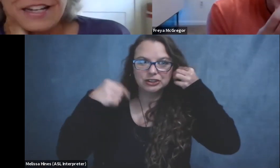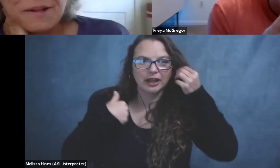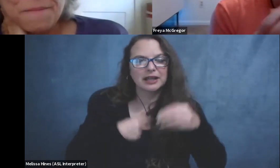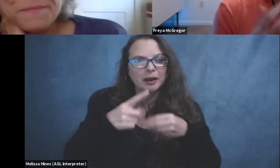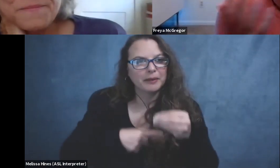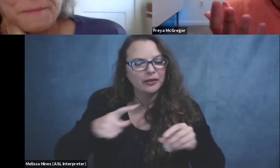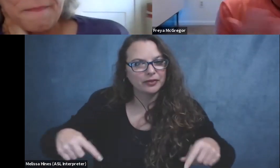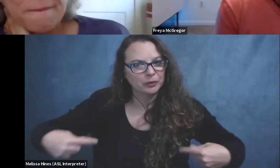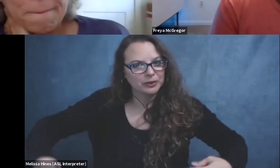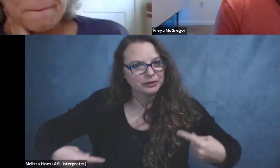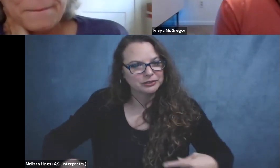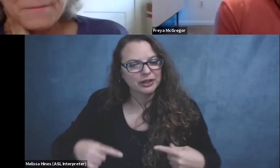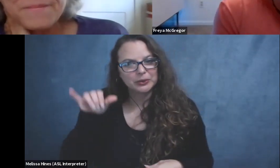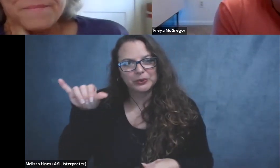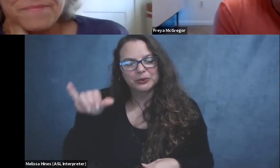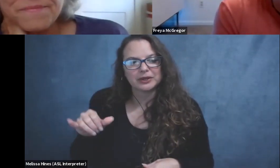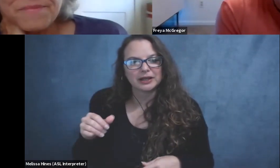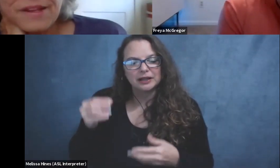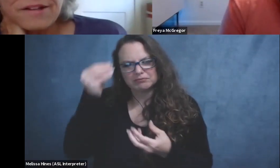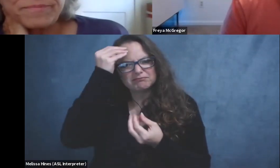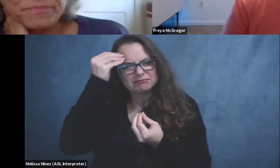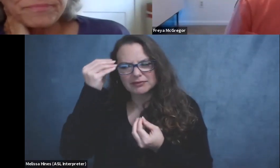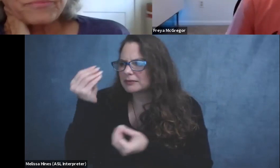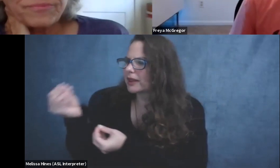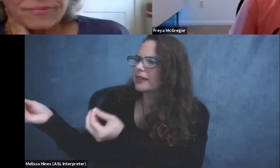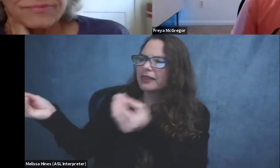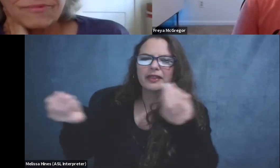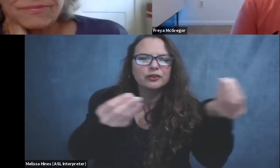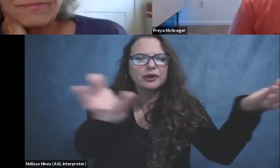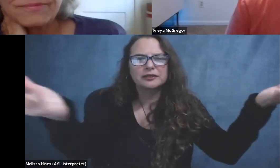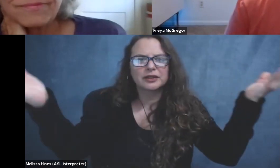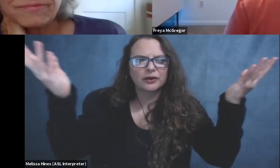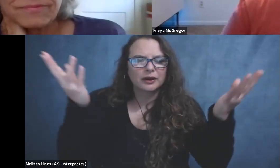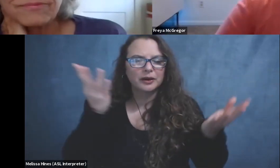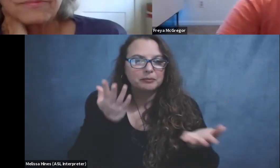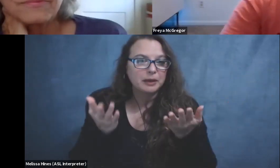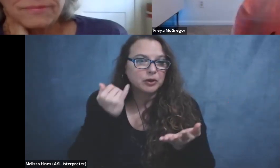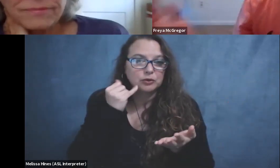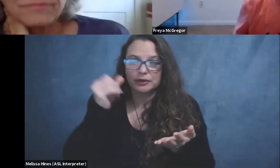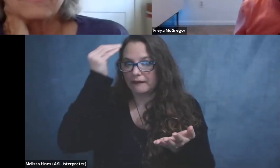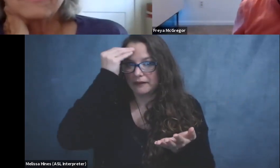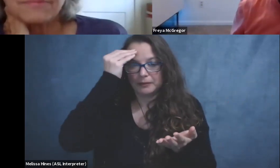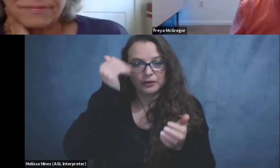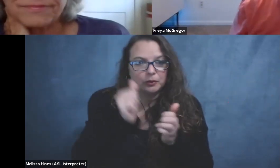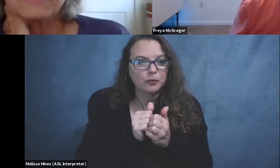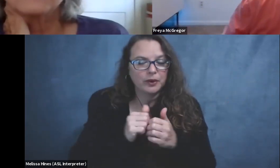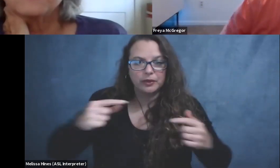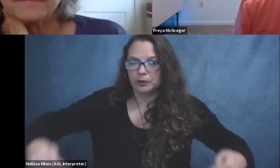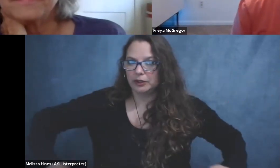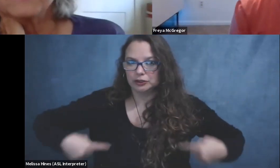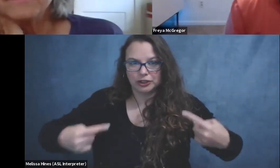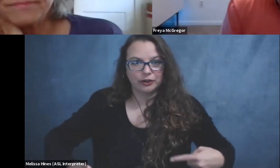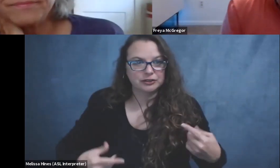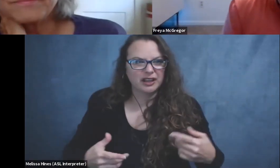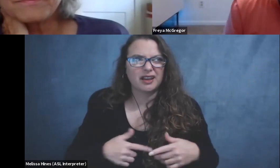mention here, just in case you aren't familiar with, um, wheelchairs and people who might use wheelchairs, there's lots and lots of different kinds of wheelchairs for